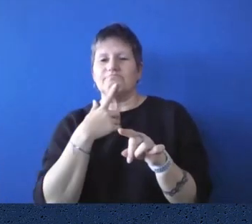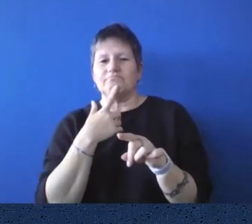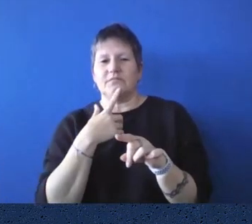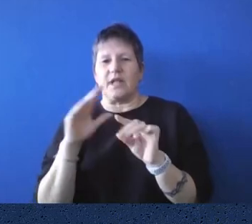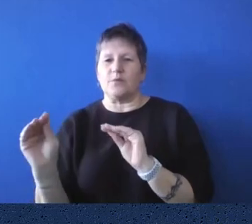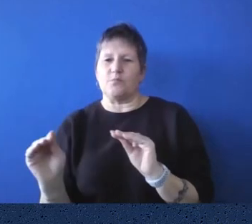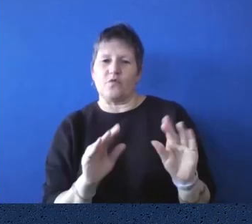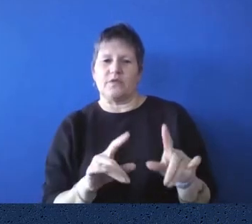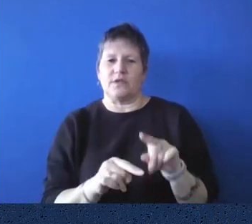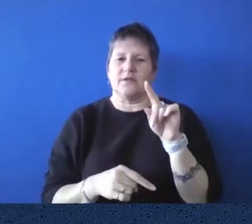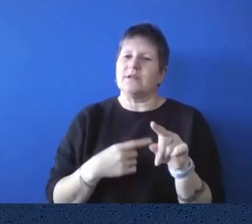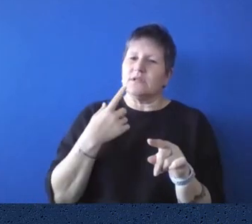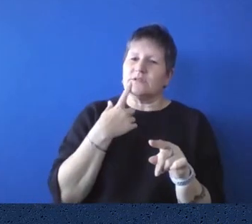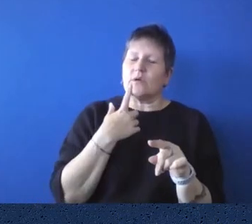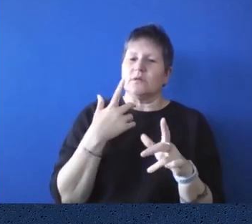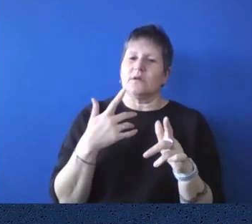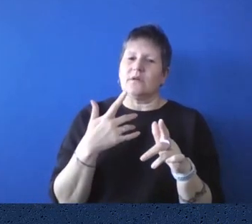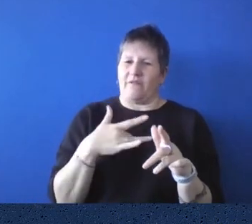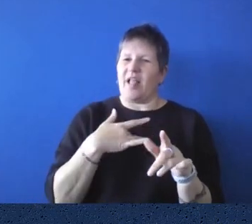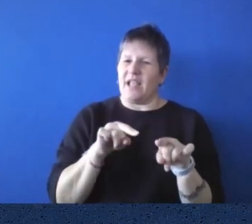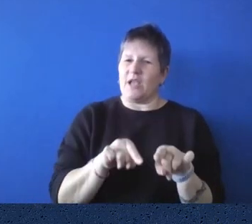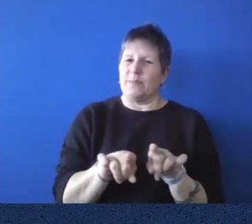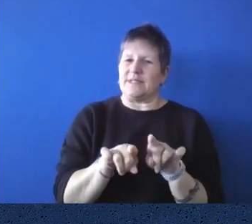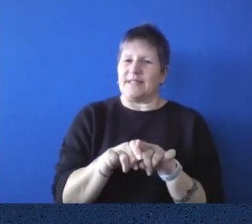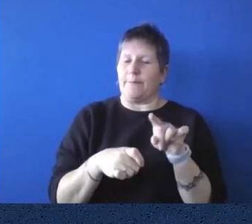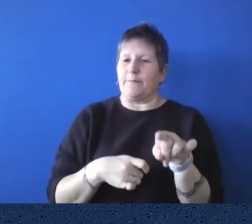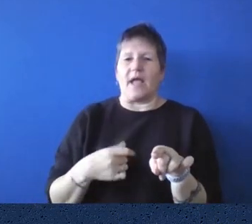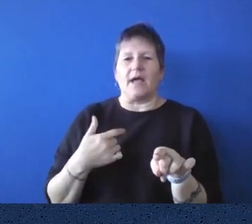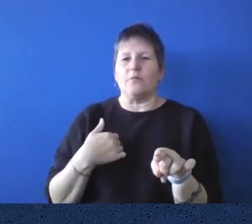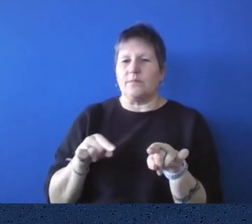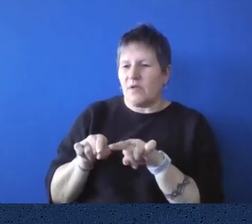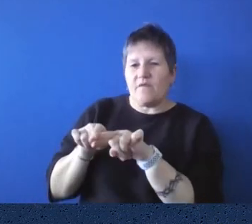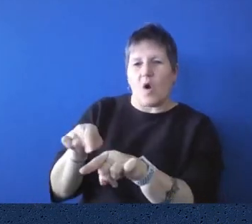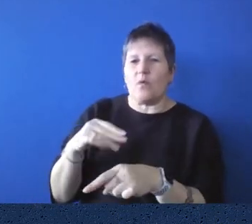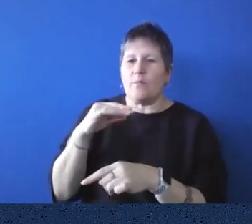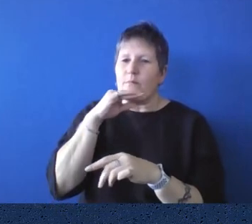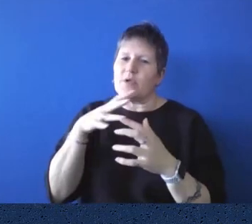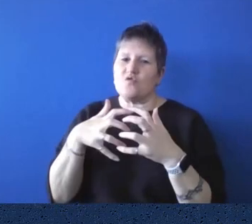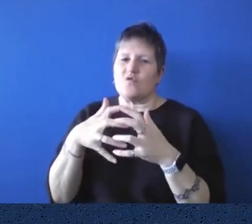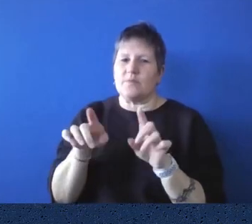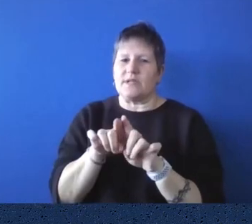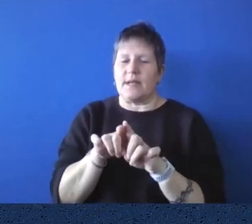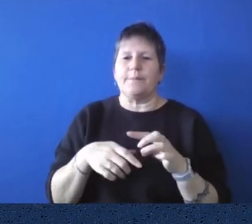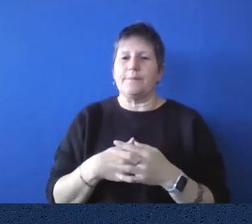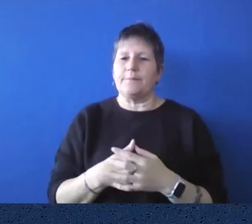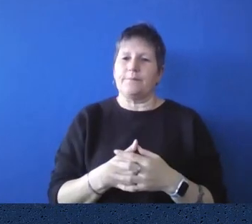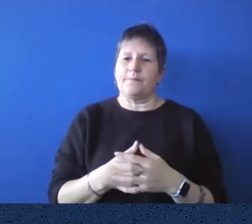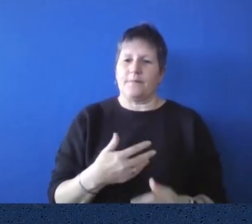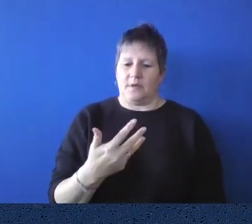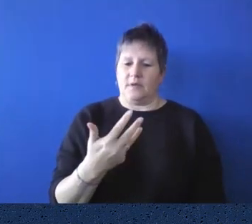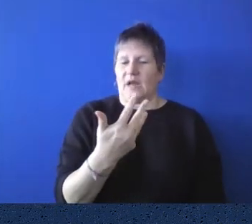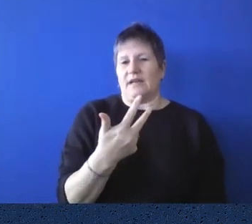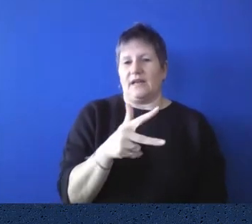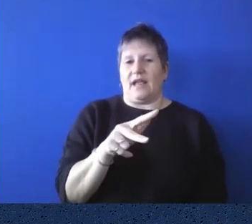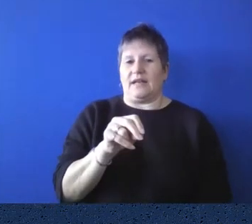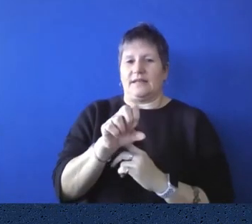know, within, it wouldn't be a very big, um, time gap at all. Yeah. It's within. It'd be the eighties. Absolutely. Yeah. Michael Mamouni,